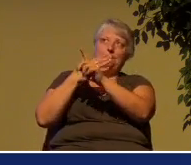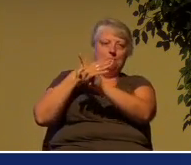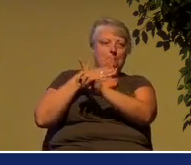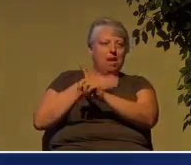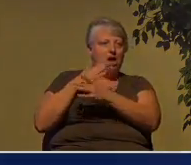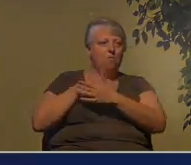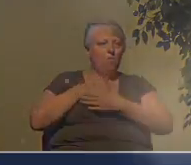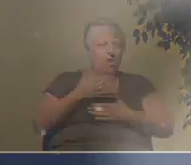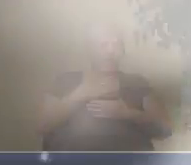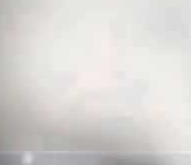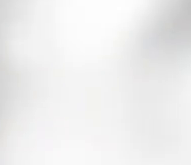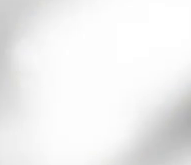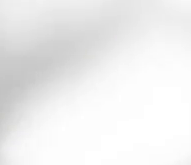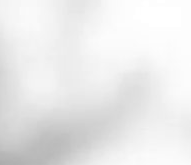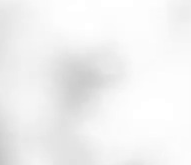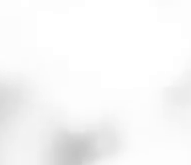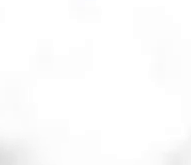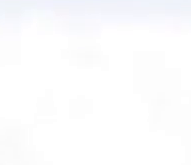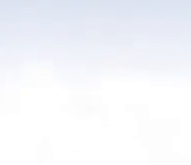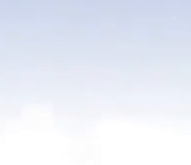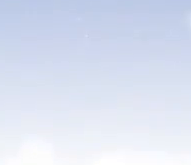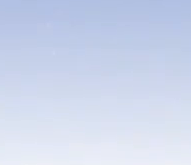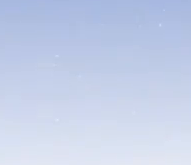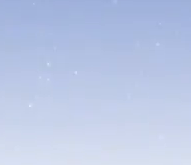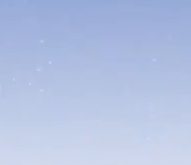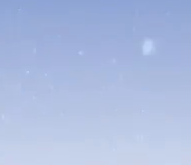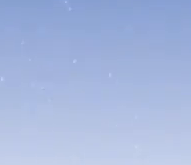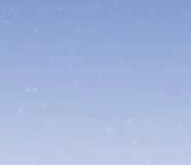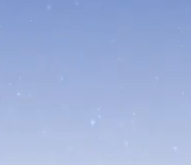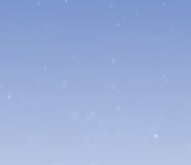glory. Amen. Amen. Amen.